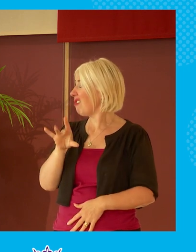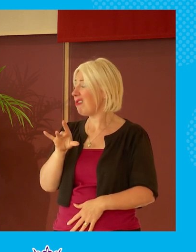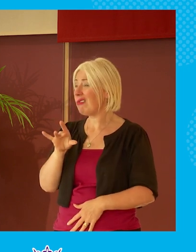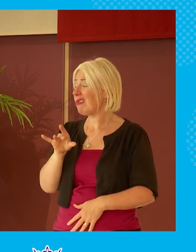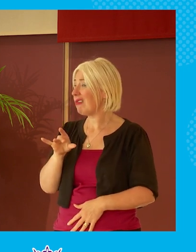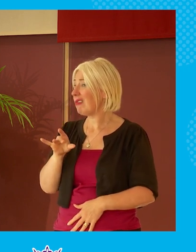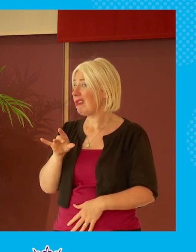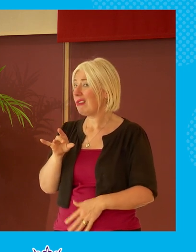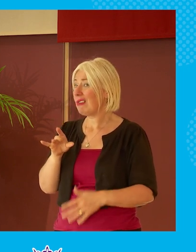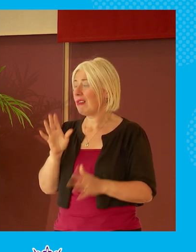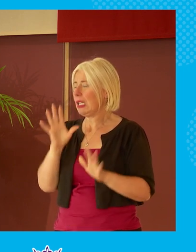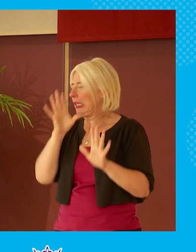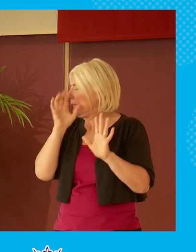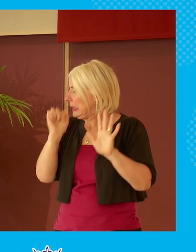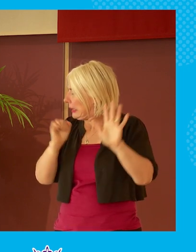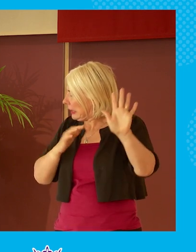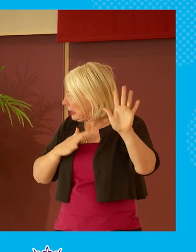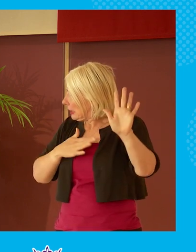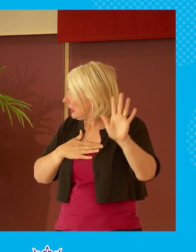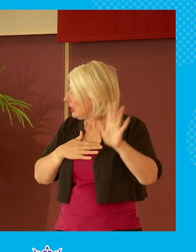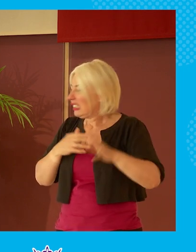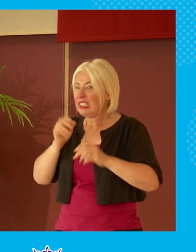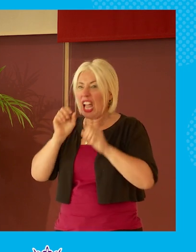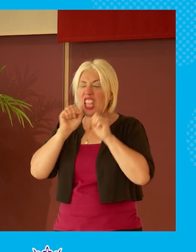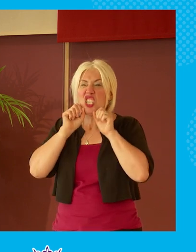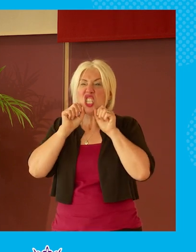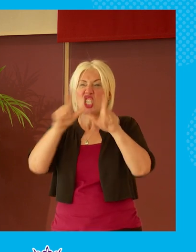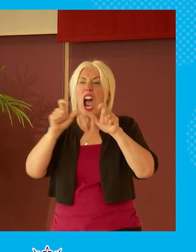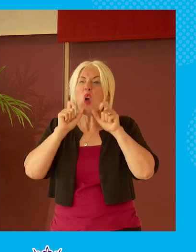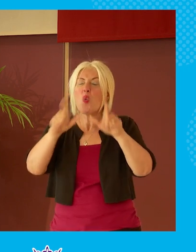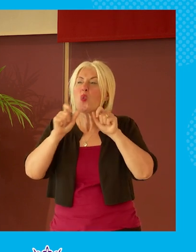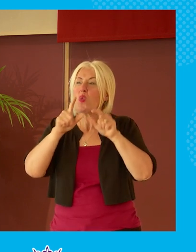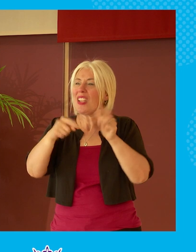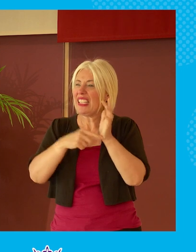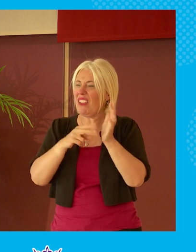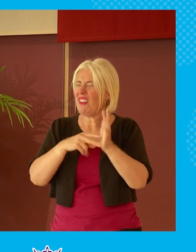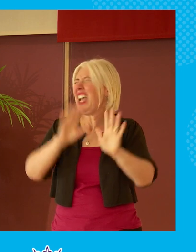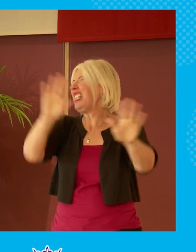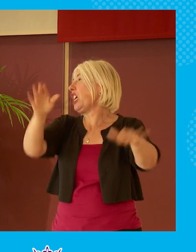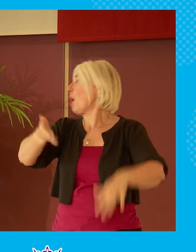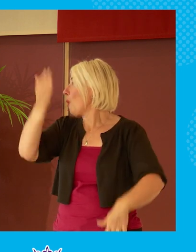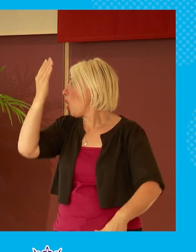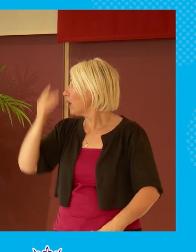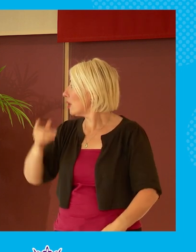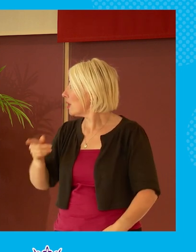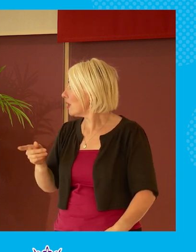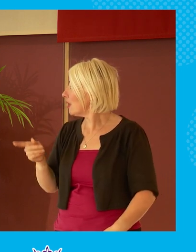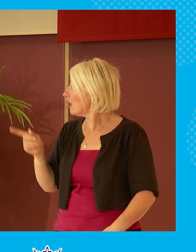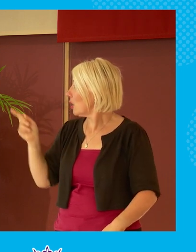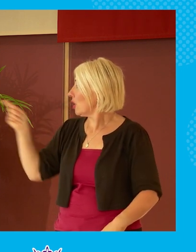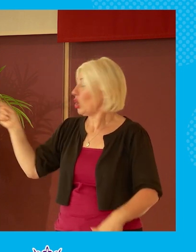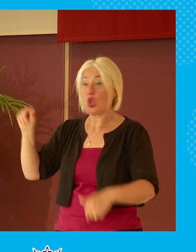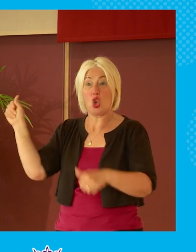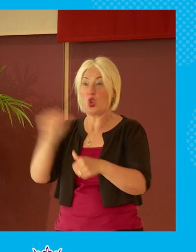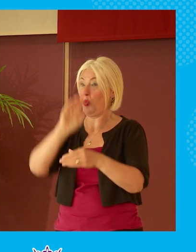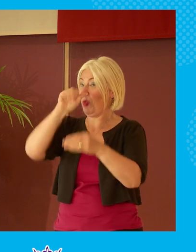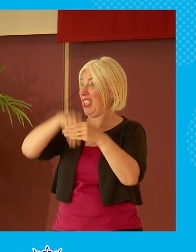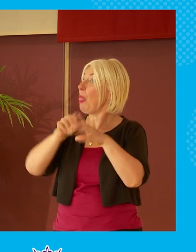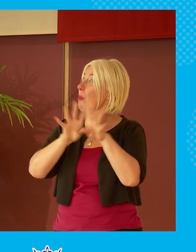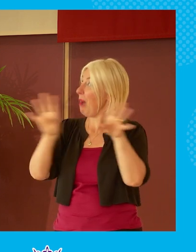i i can't bear it i just sit there shouting at the tv because i'm just like oh for goodness sake you can't say that yeah i know